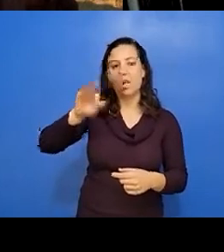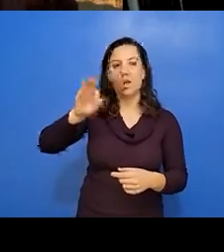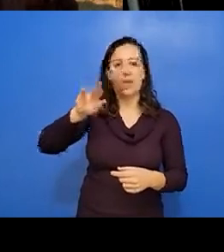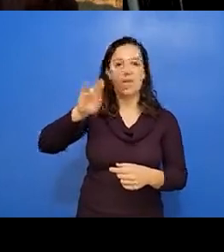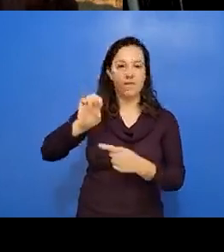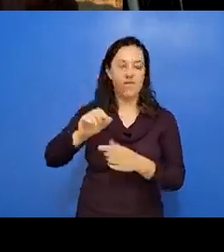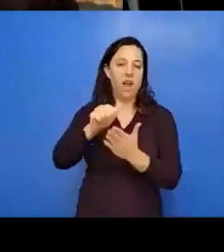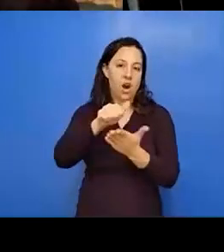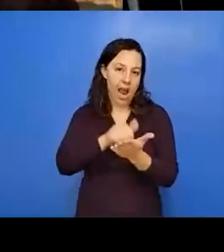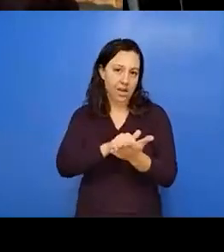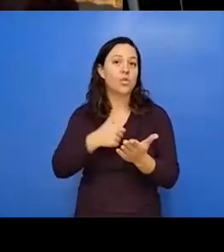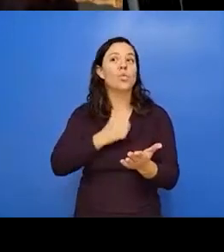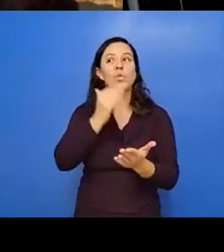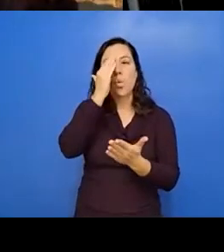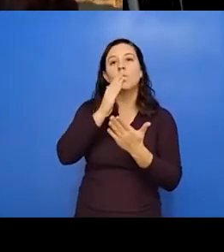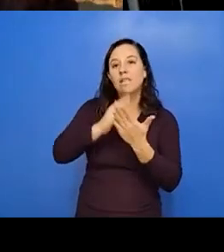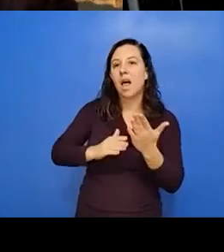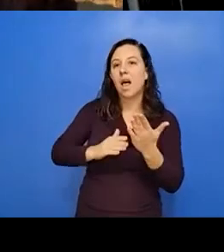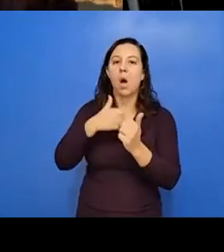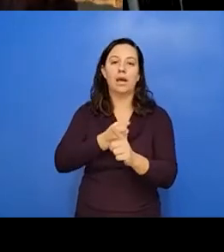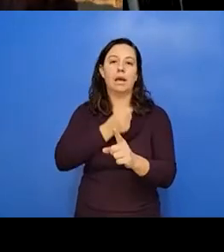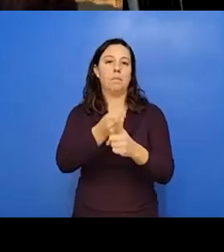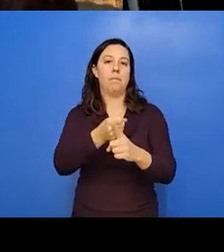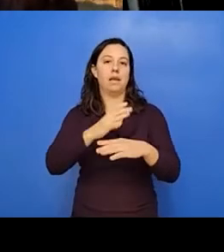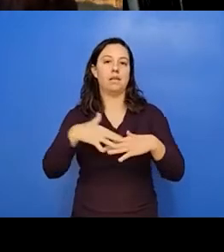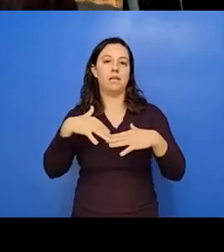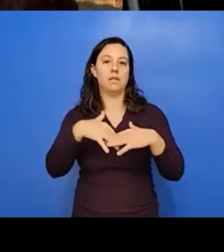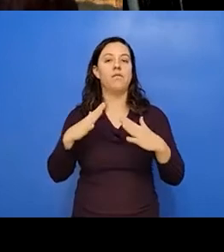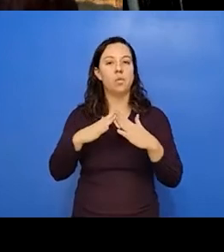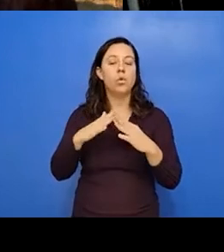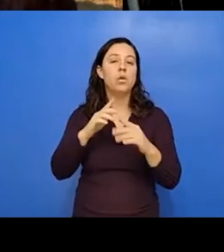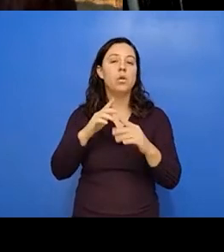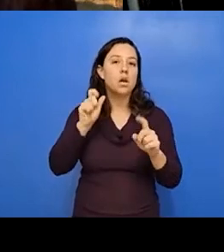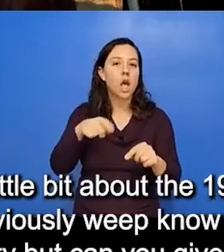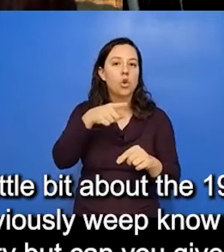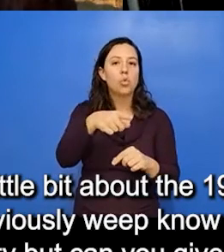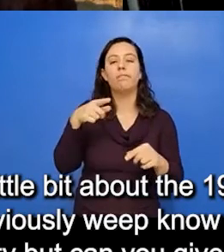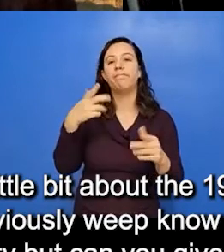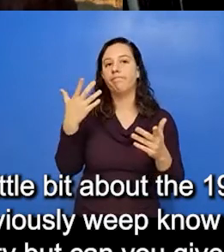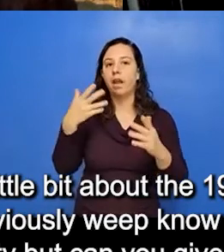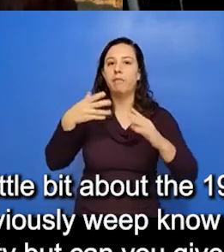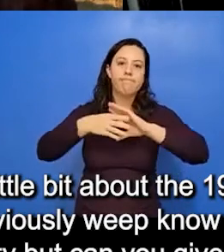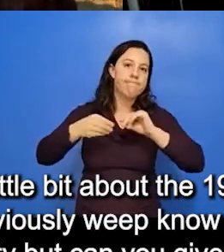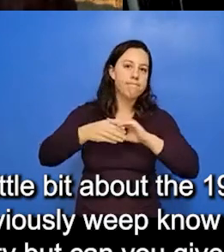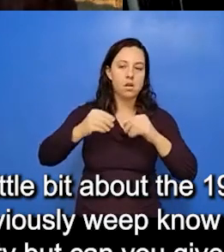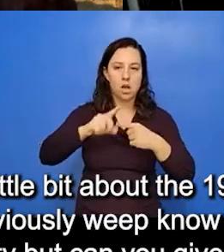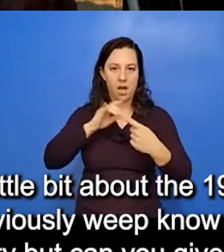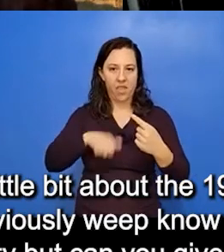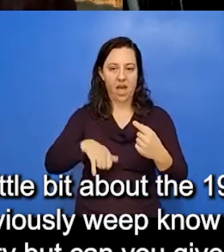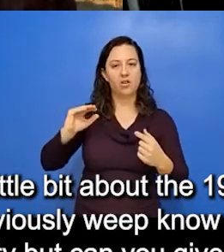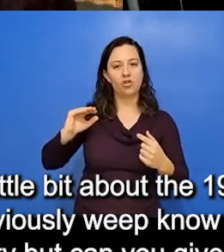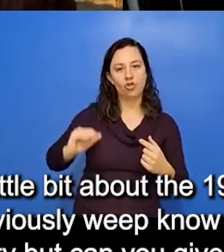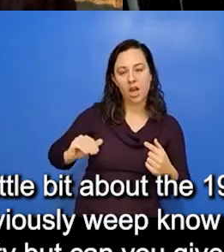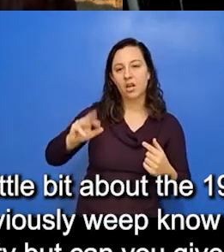it impacted the, the native community, but can you give us a little insight on that and the child wealth welfare act